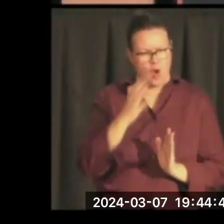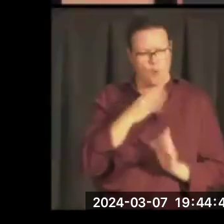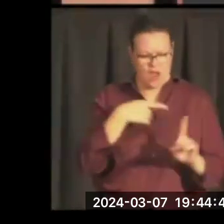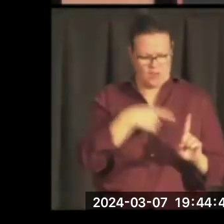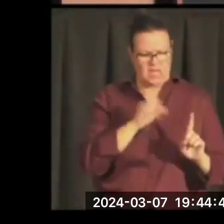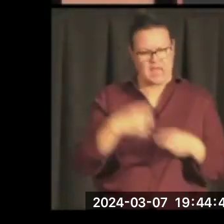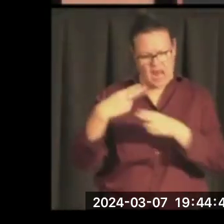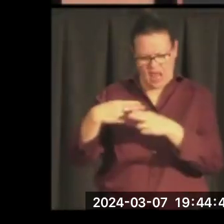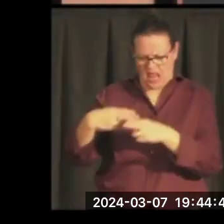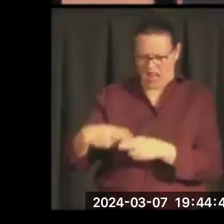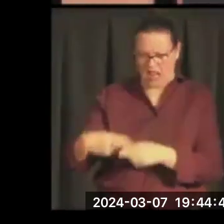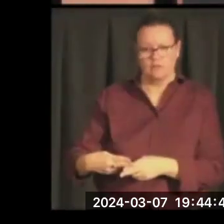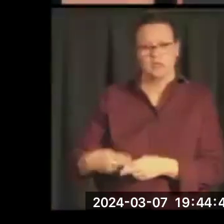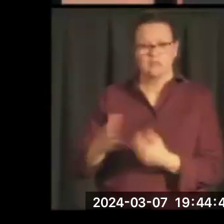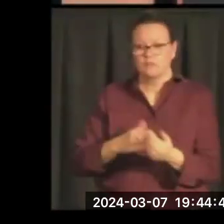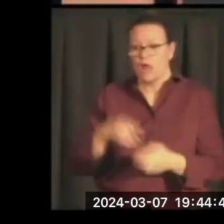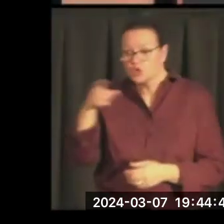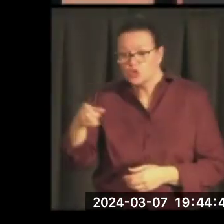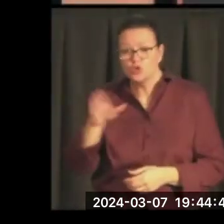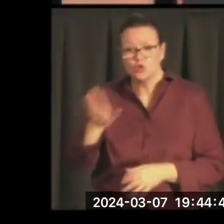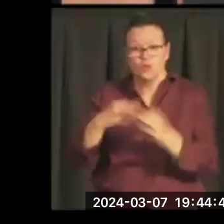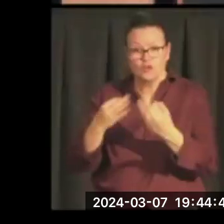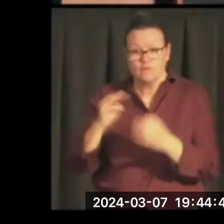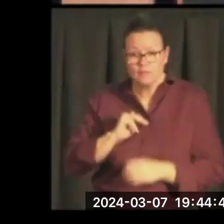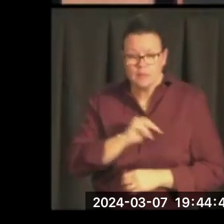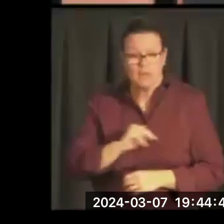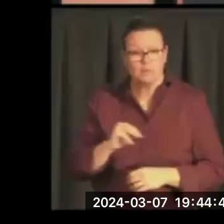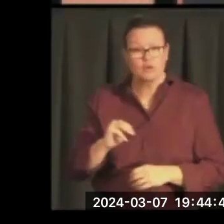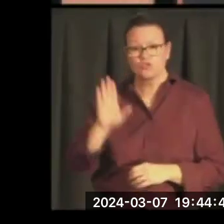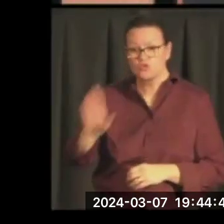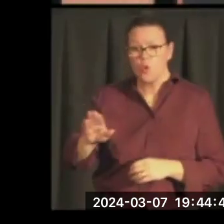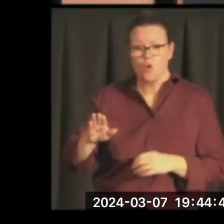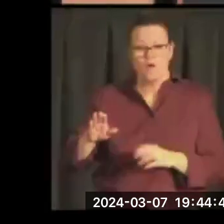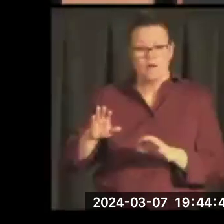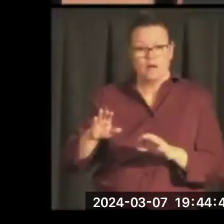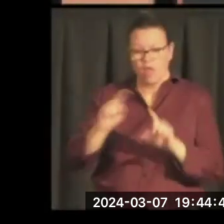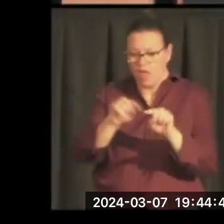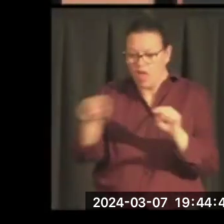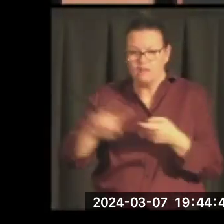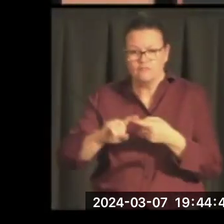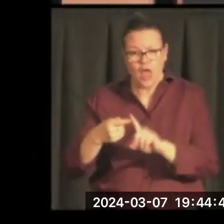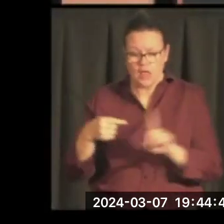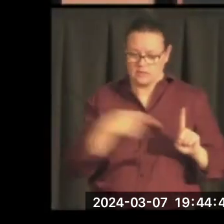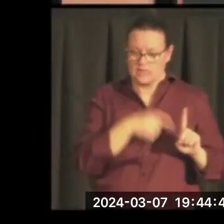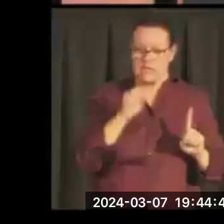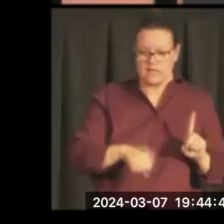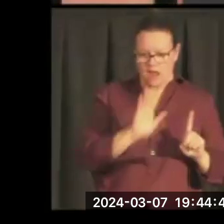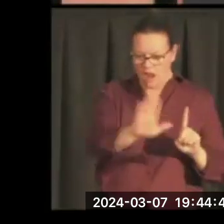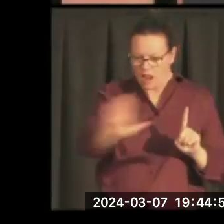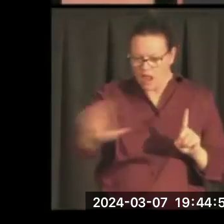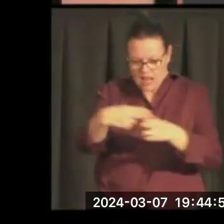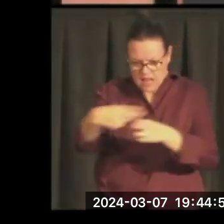Names of you, names of your family members, names of your relatives, names of your friends. I mean, just,